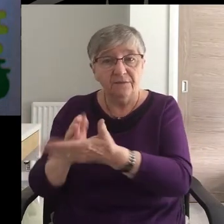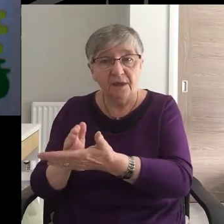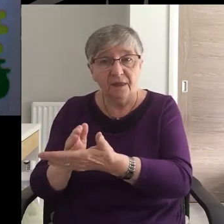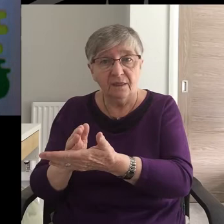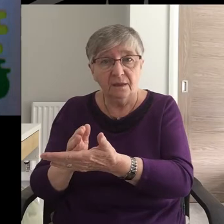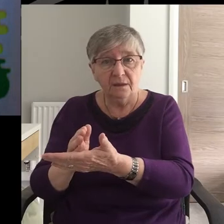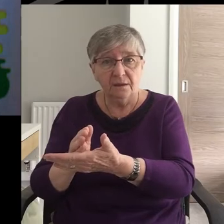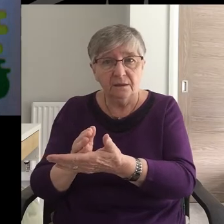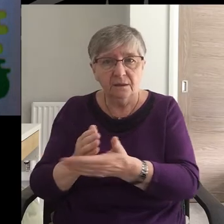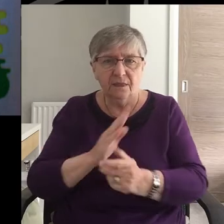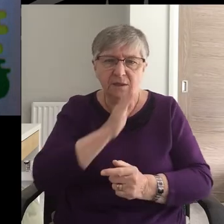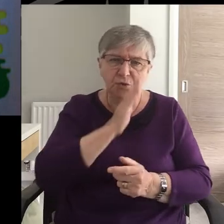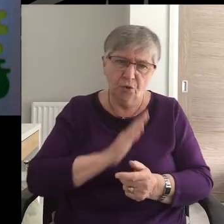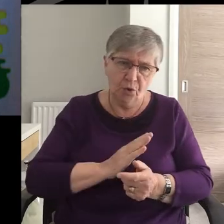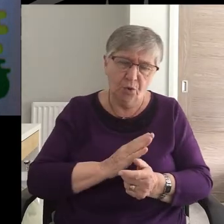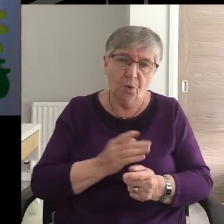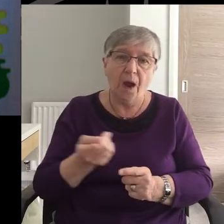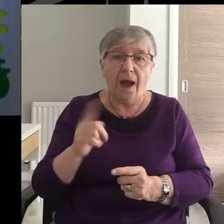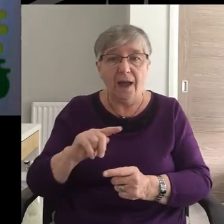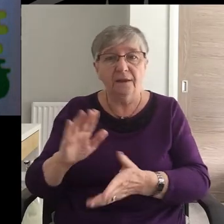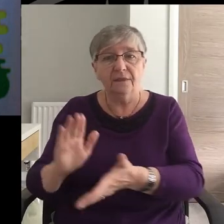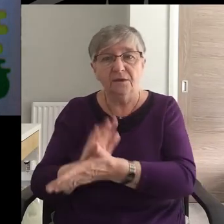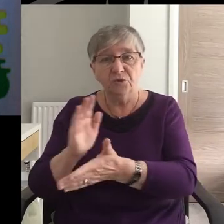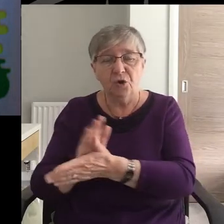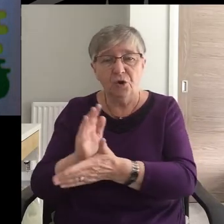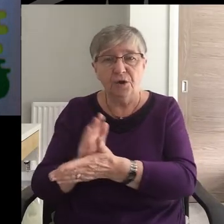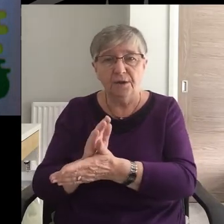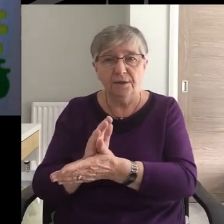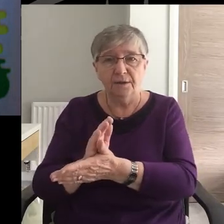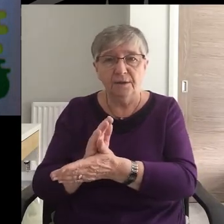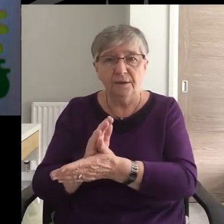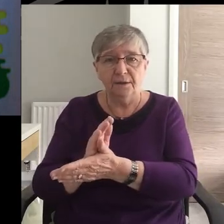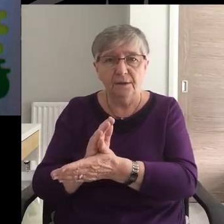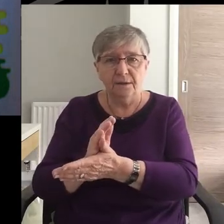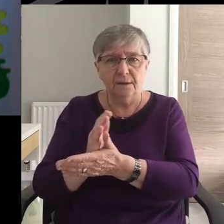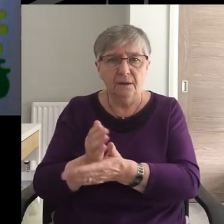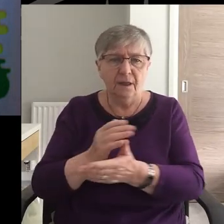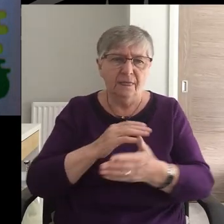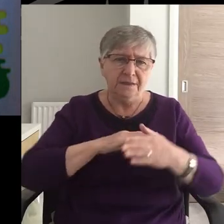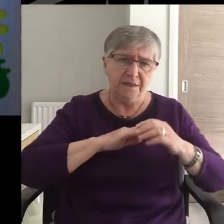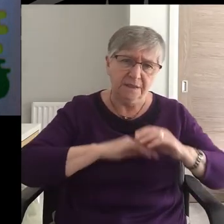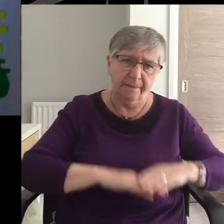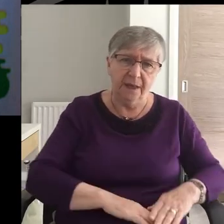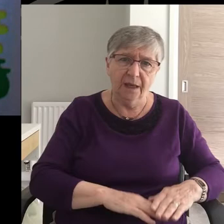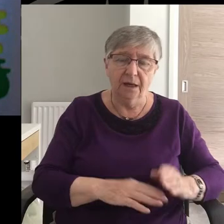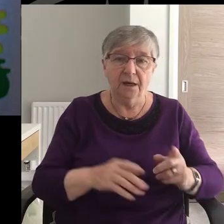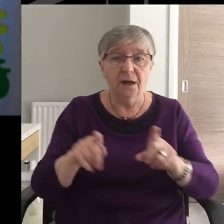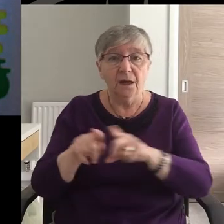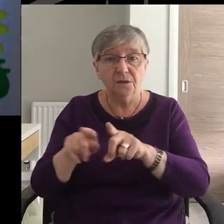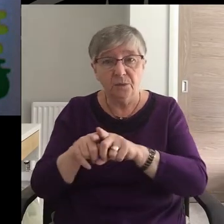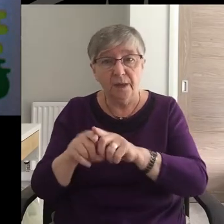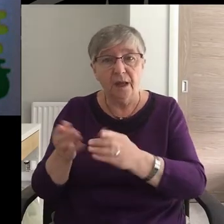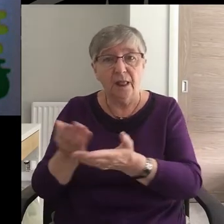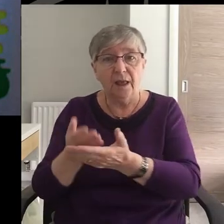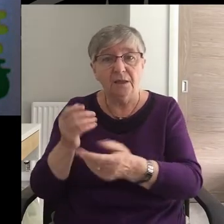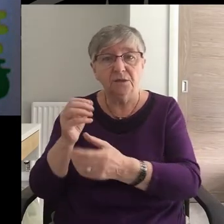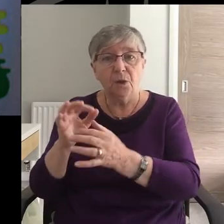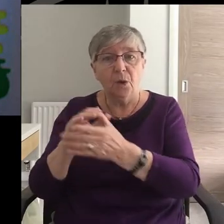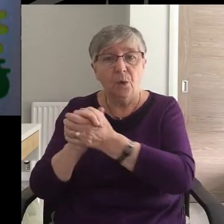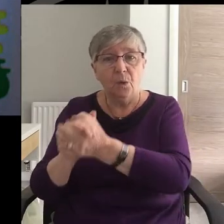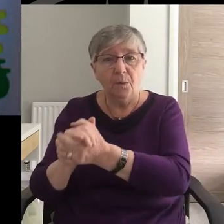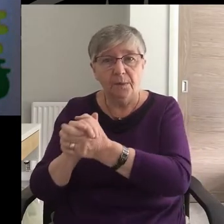We bring anger as well as the peace, the hatred as well as the hope.